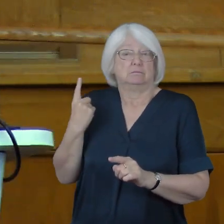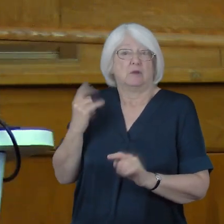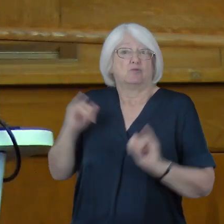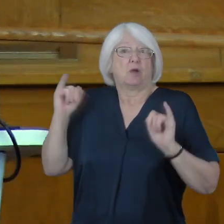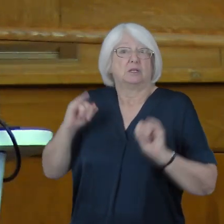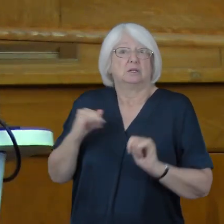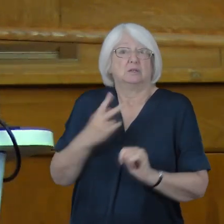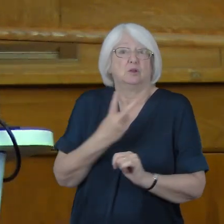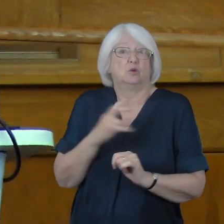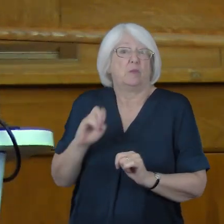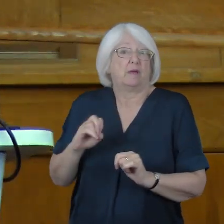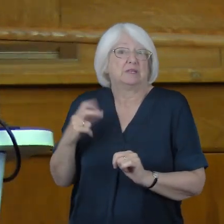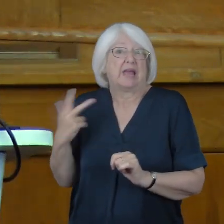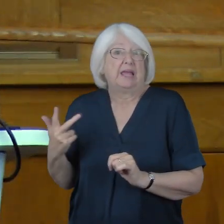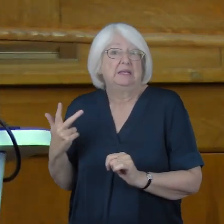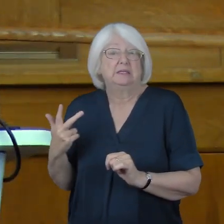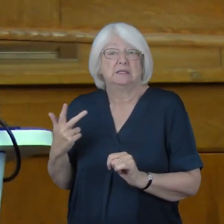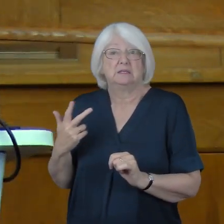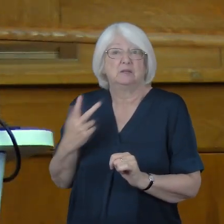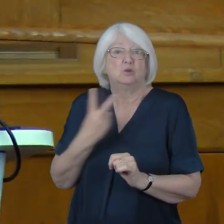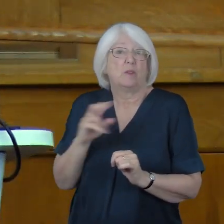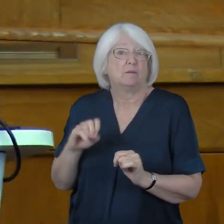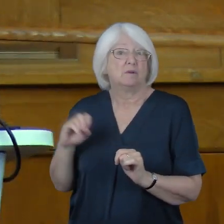Created in that crisis,